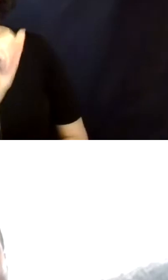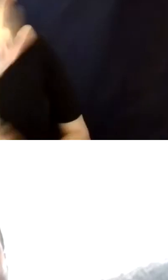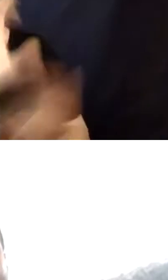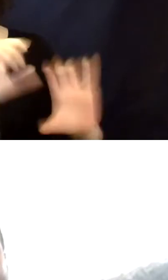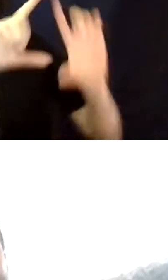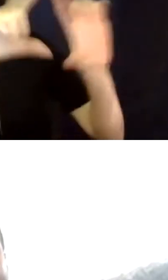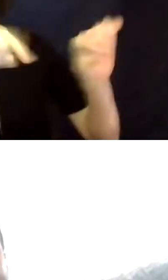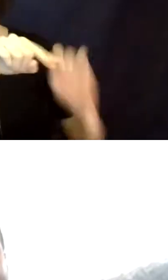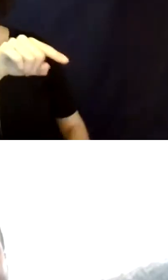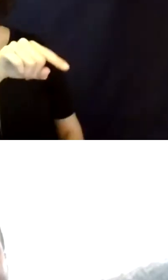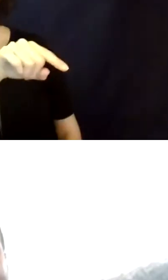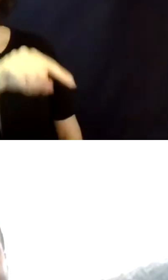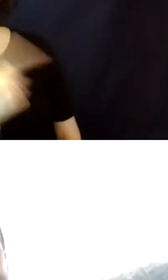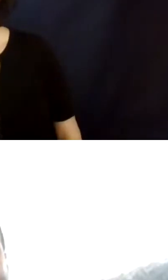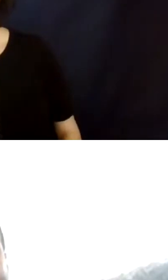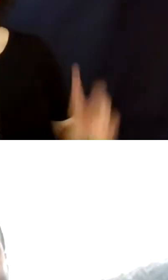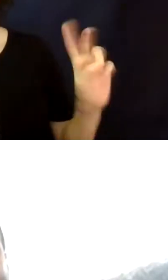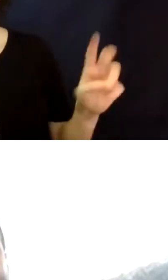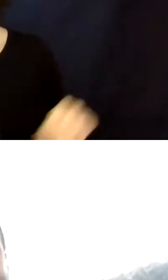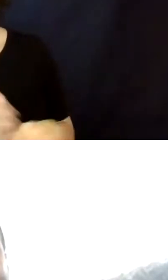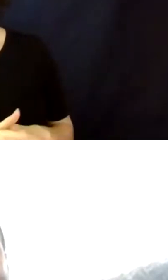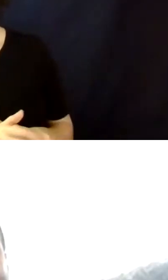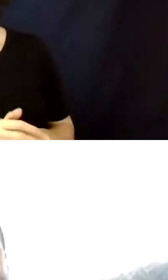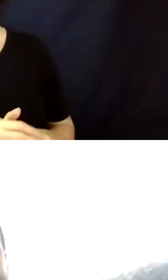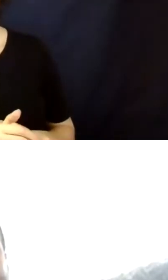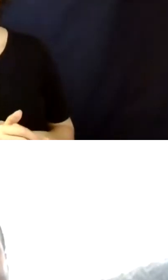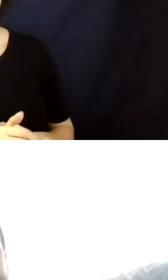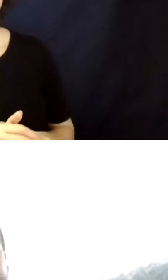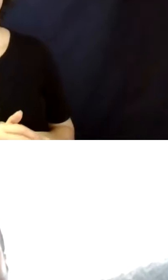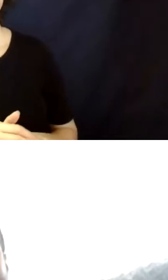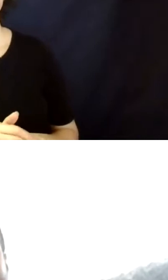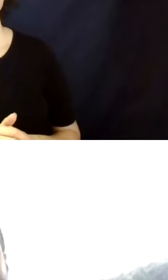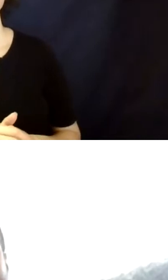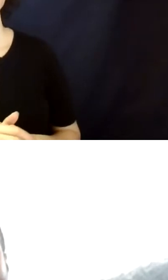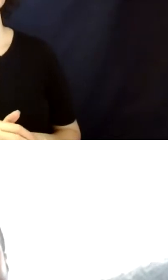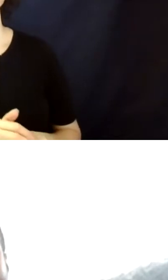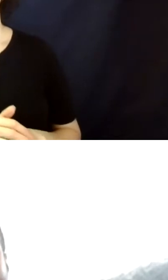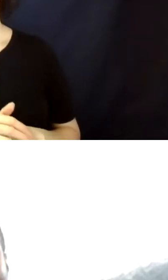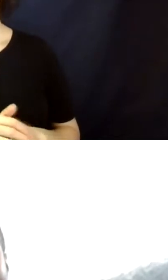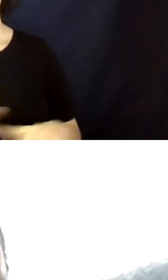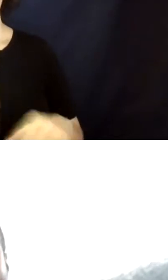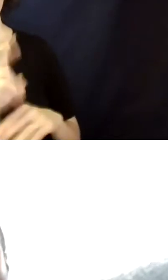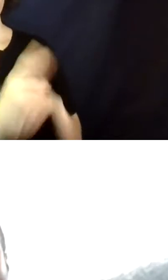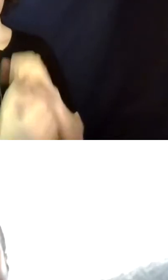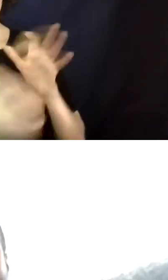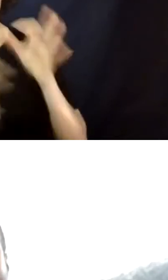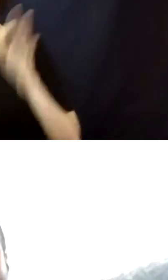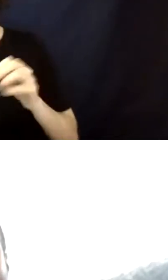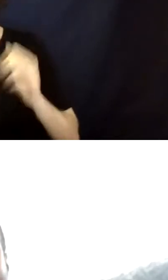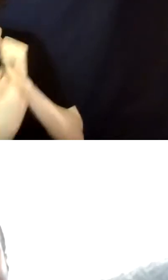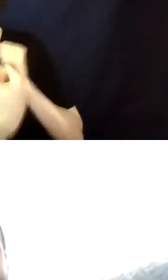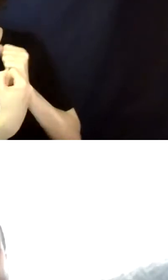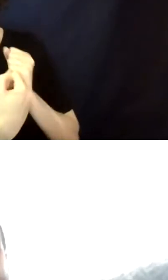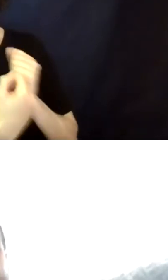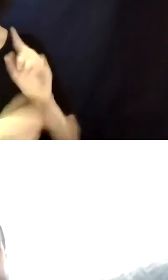the use of supported decision-making and power of attorney combined as one of, one of you mentioned